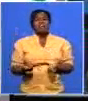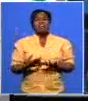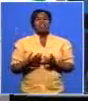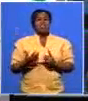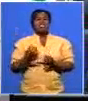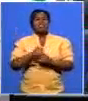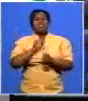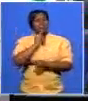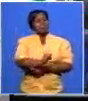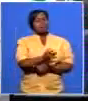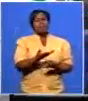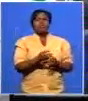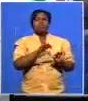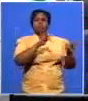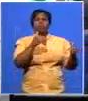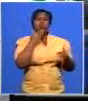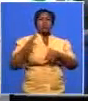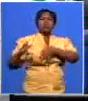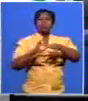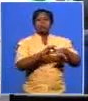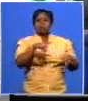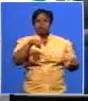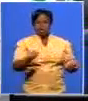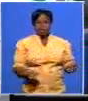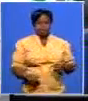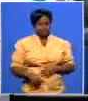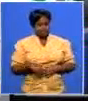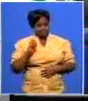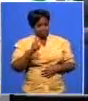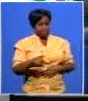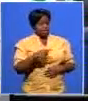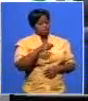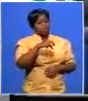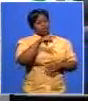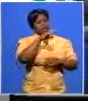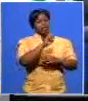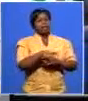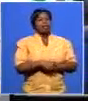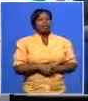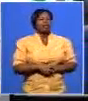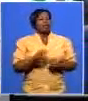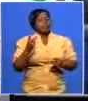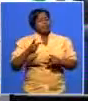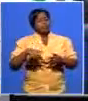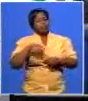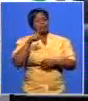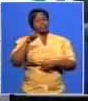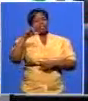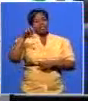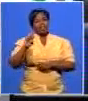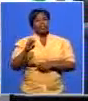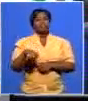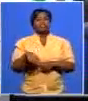this is a discussion between the secretary general of the anc gredi mantasha and also helen zinner the leader